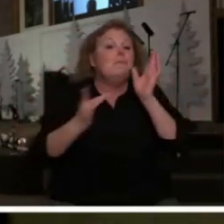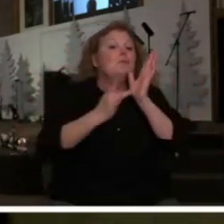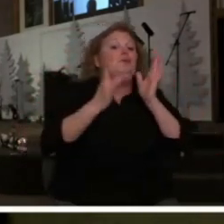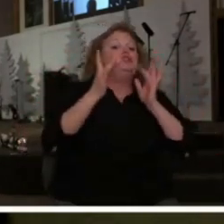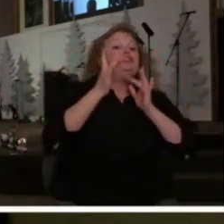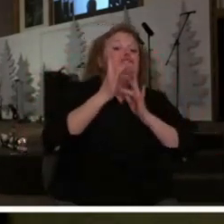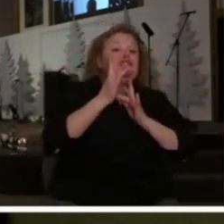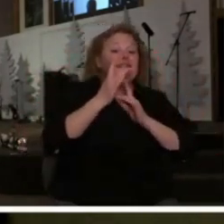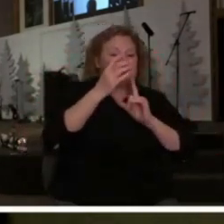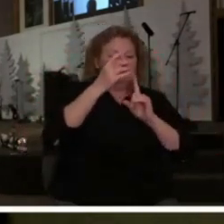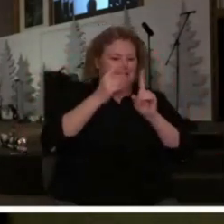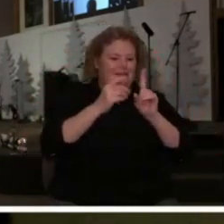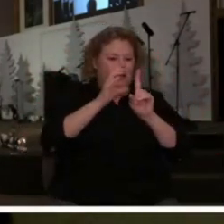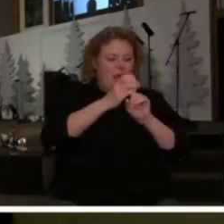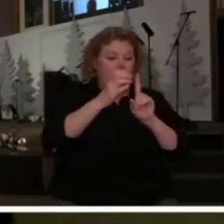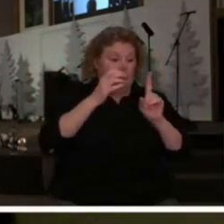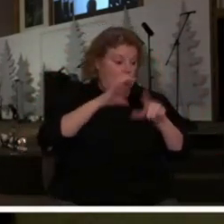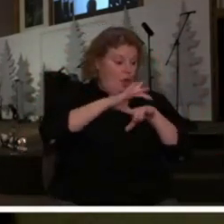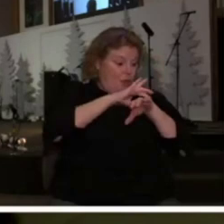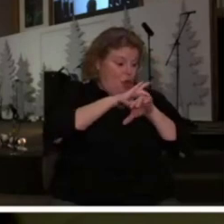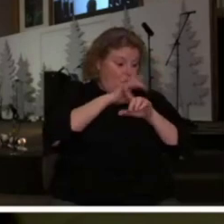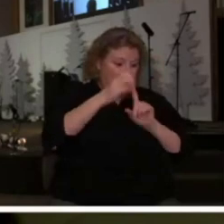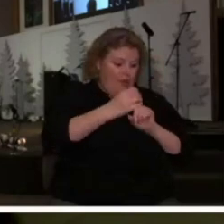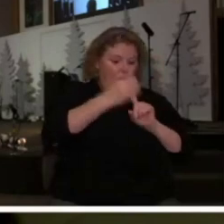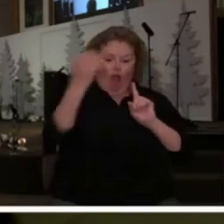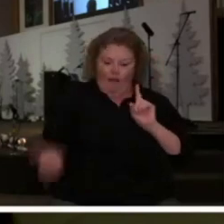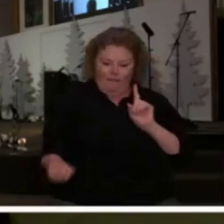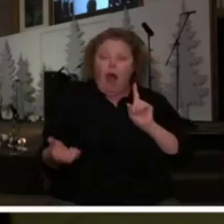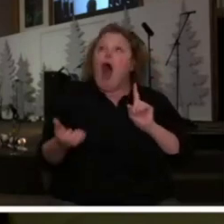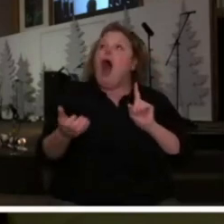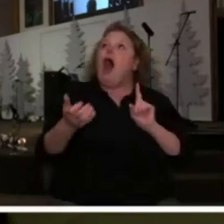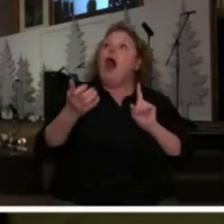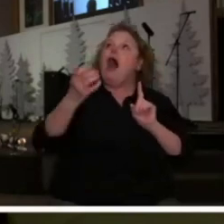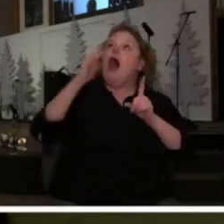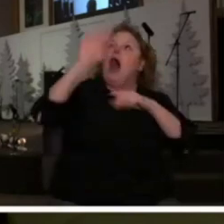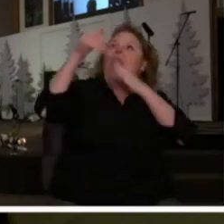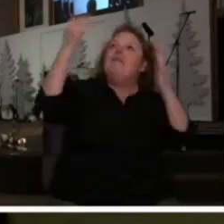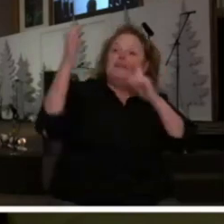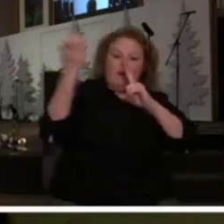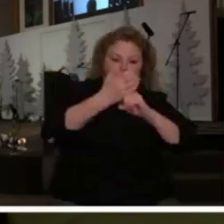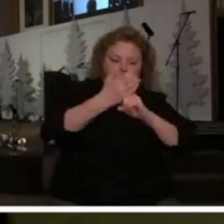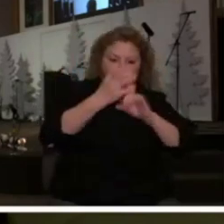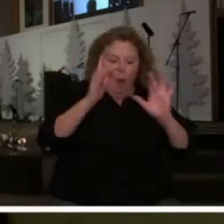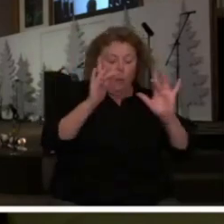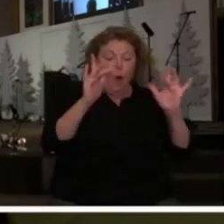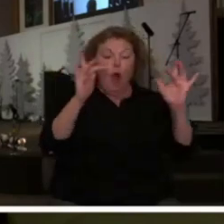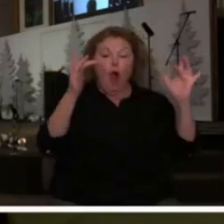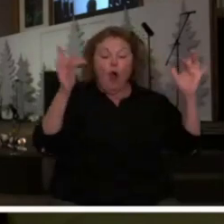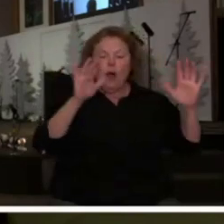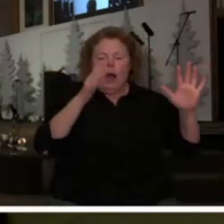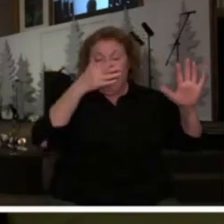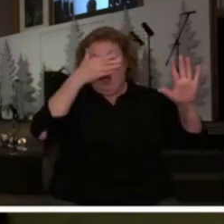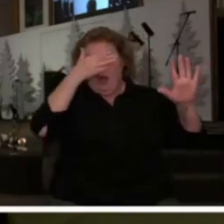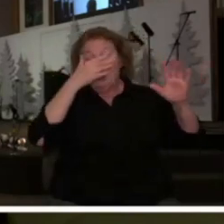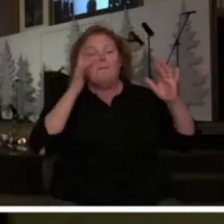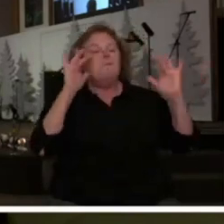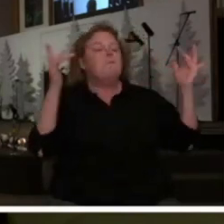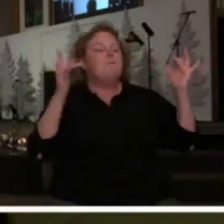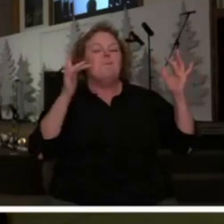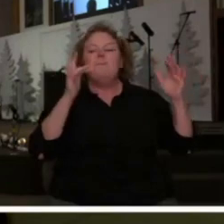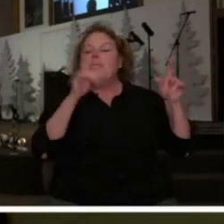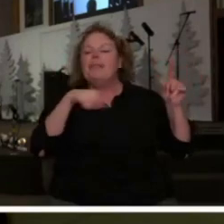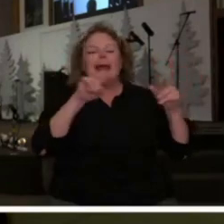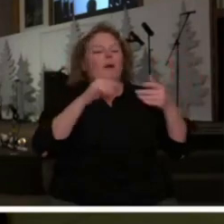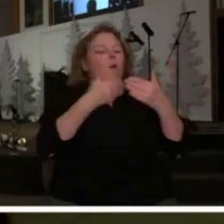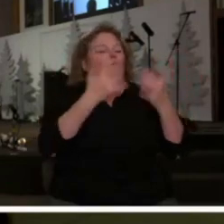takes off the garb of the earth puts on the garb of heaven and He is transfigured He's blinding He's so white in